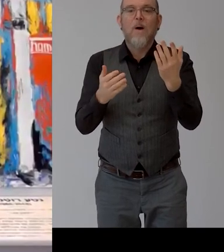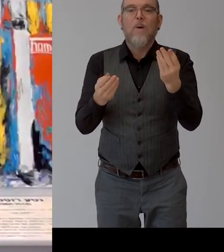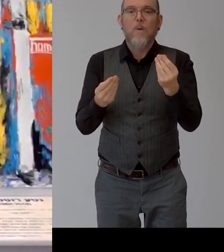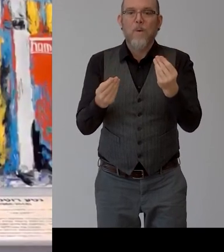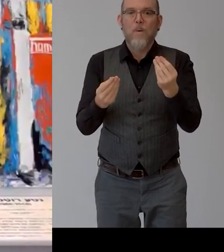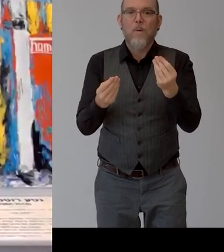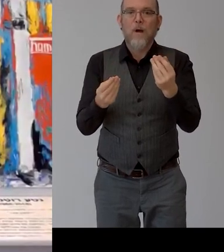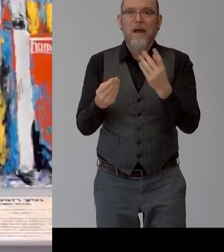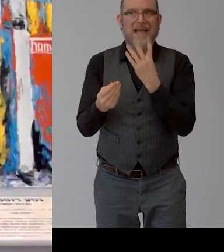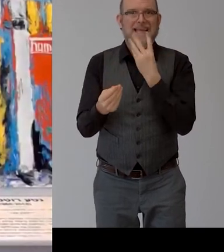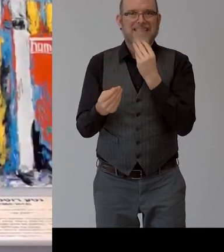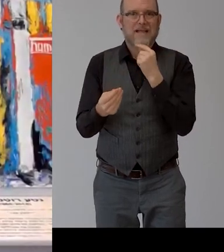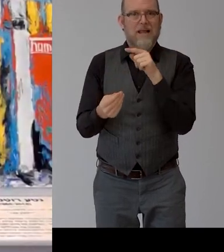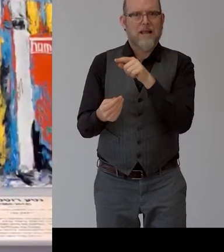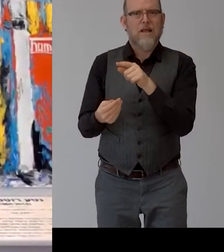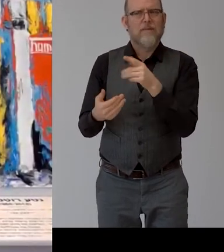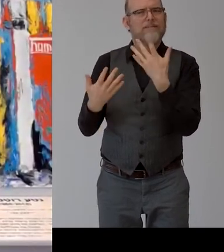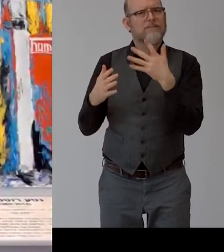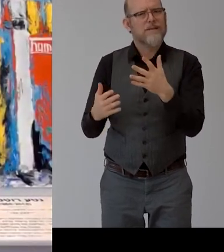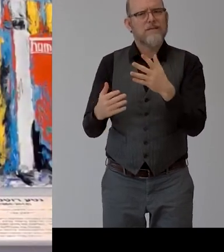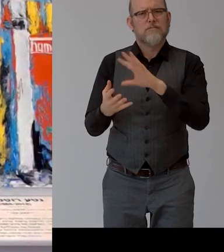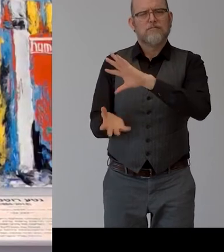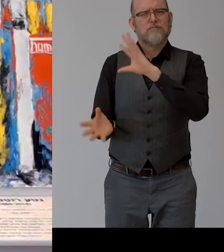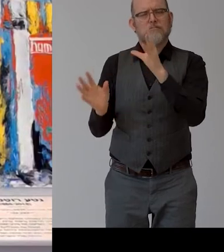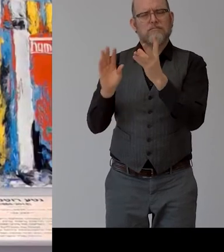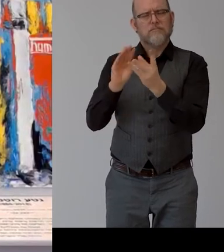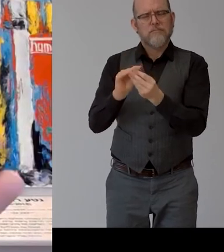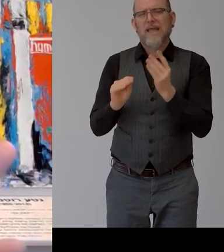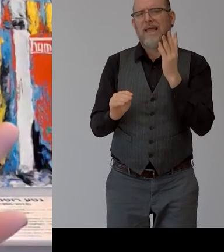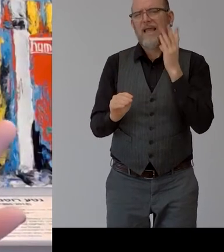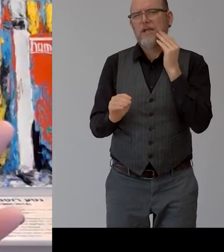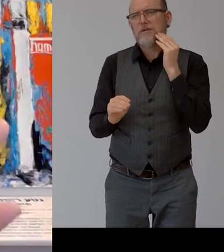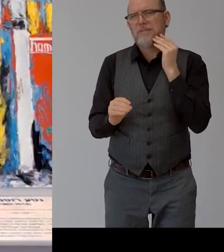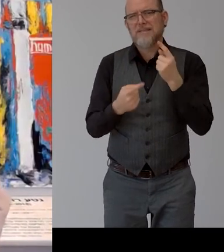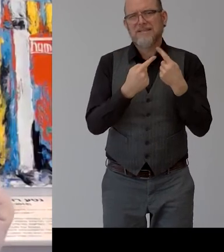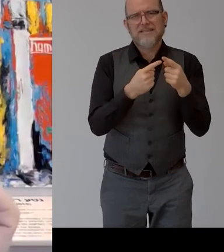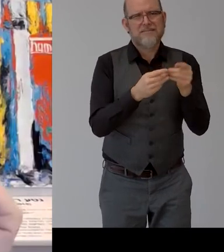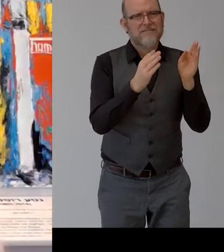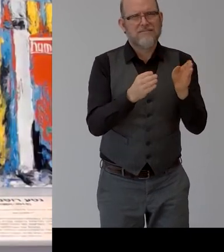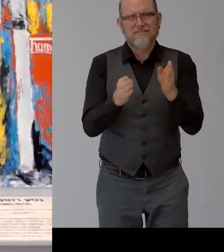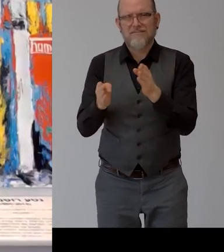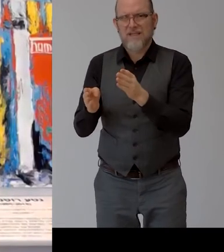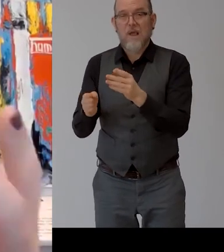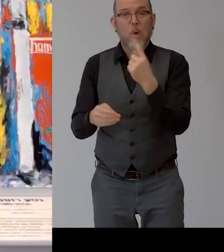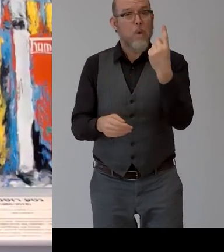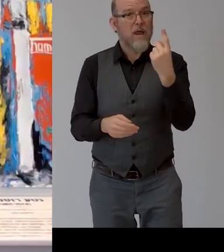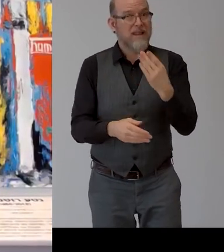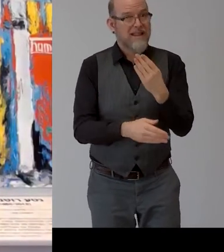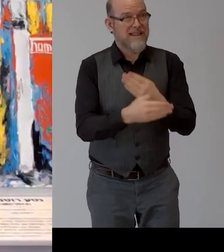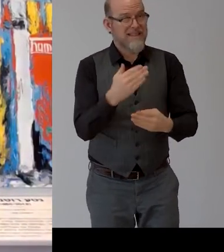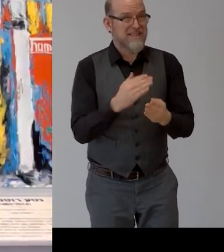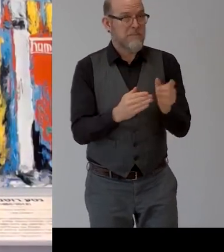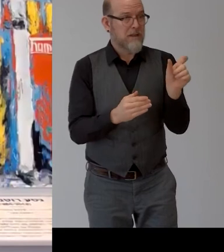um seeing it uh throughout the years one of the disabilities that are not very uh popular in uh talking